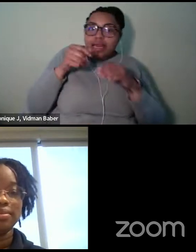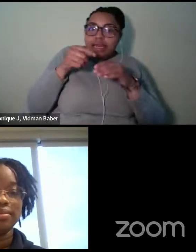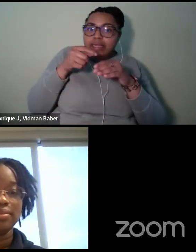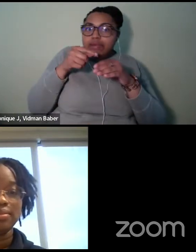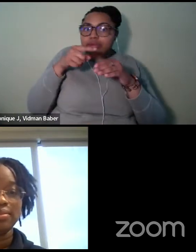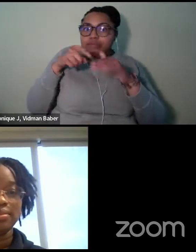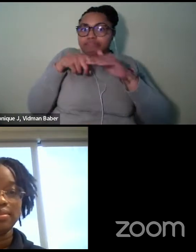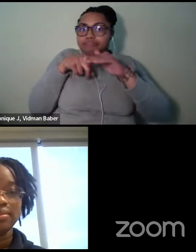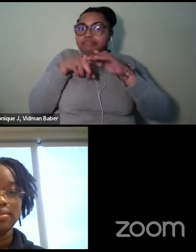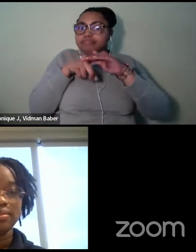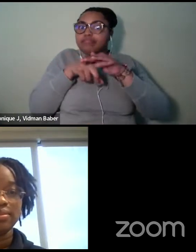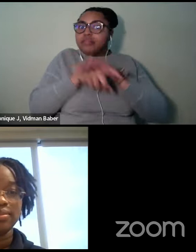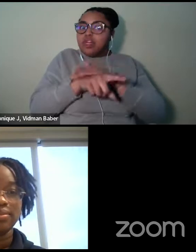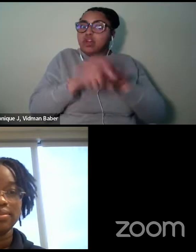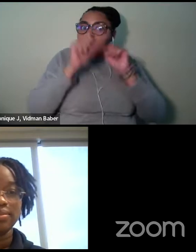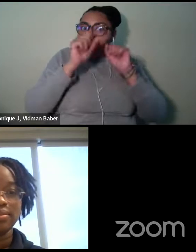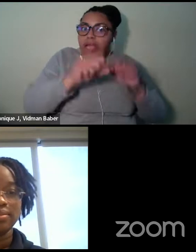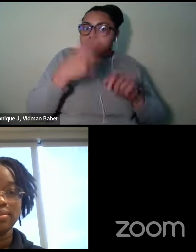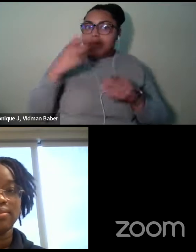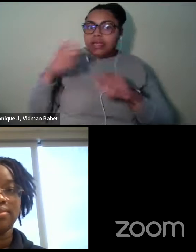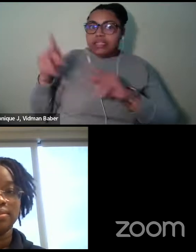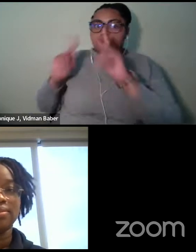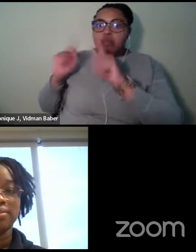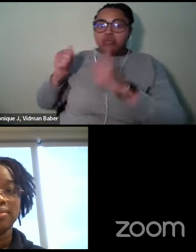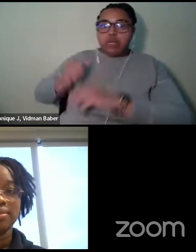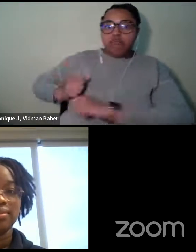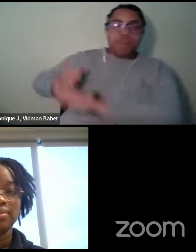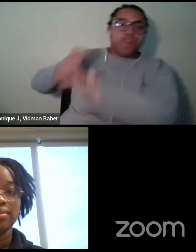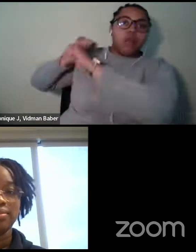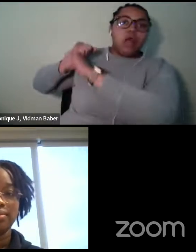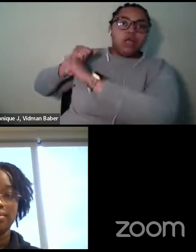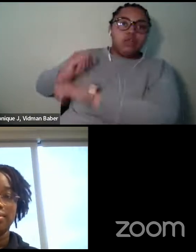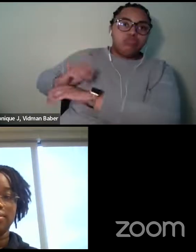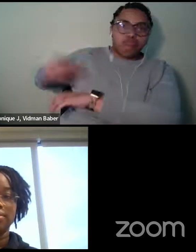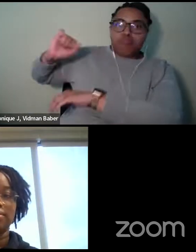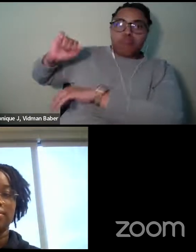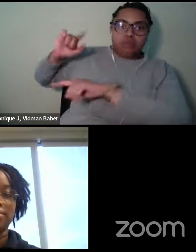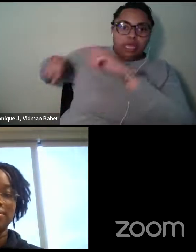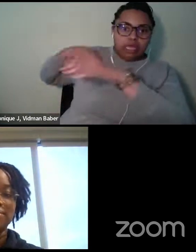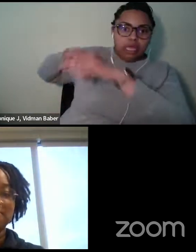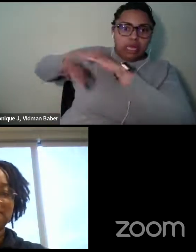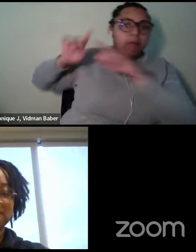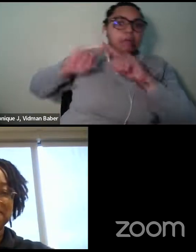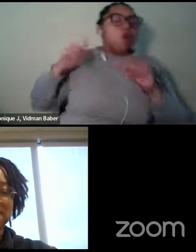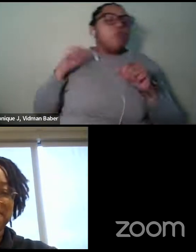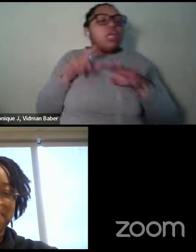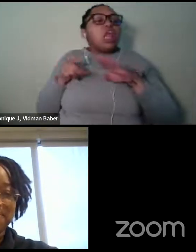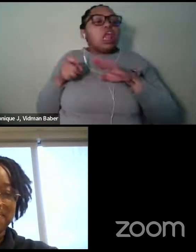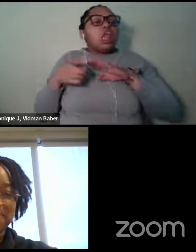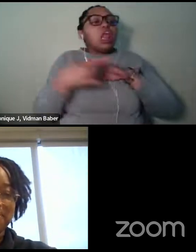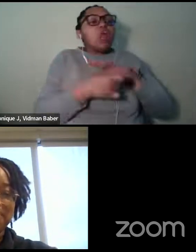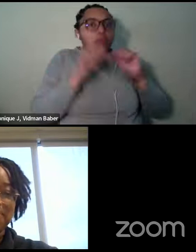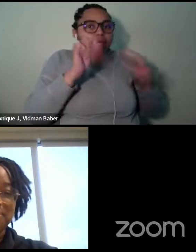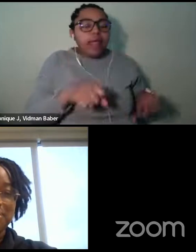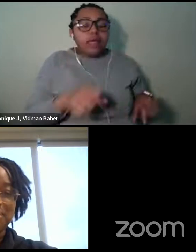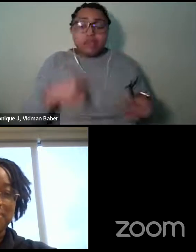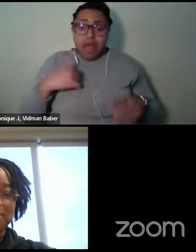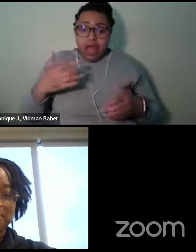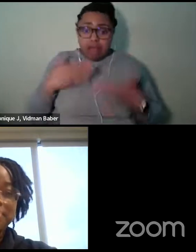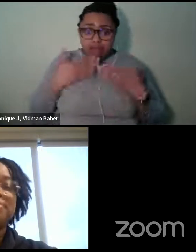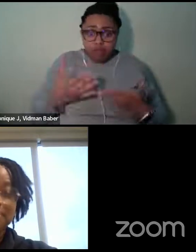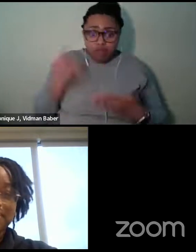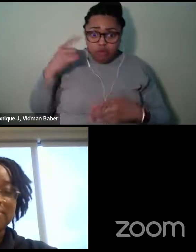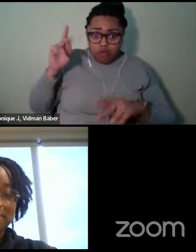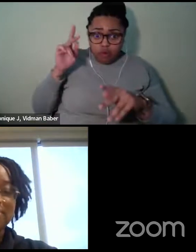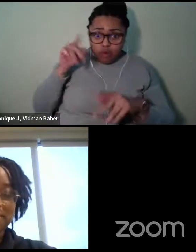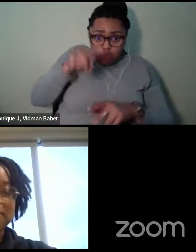and, and we can get into that space. So I'm just thrilled that you are in the field that you're in, uh, you know, more black girls will